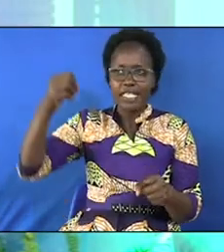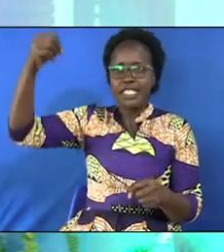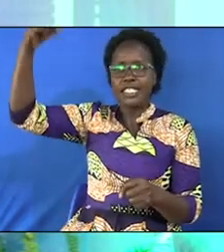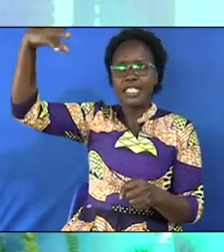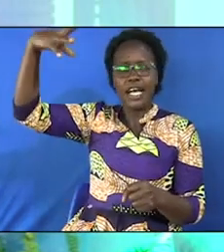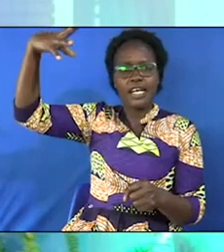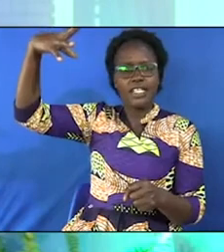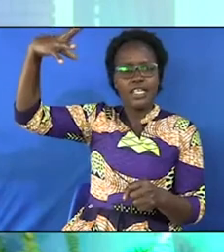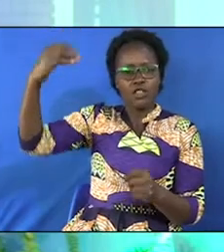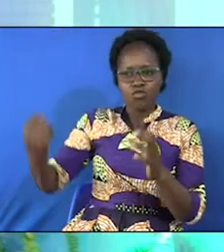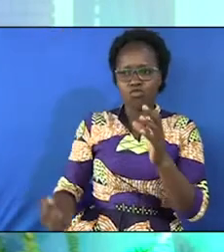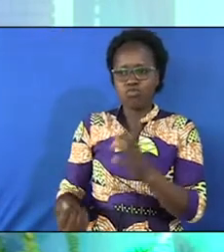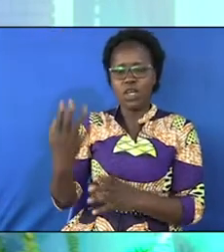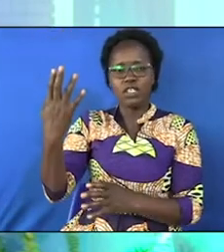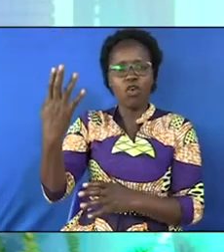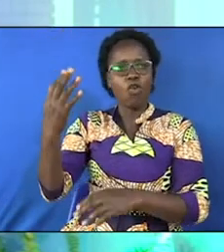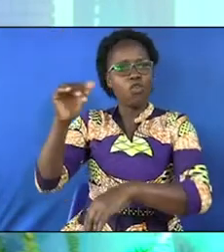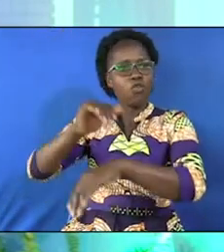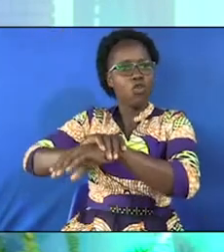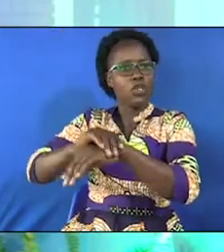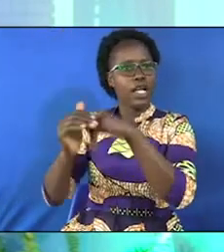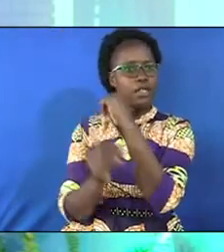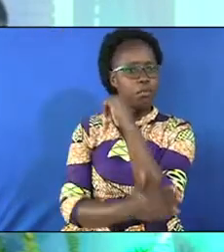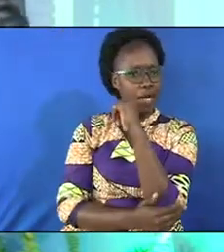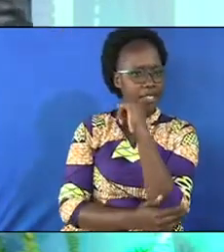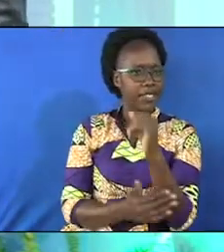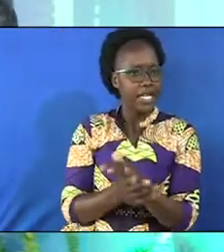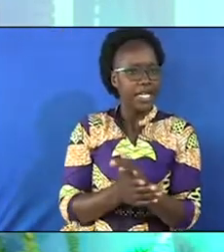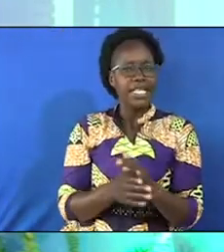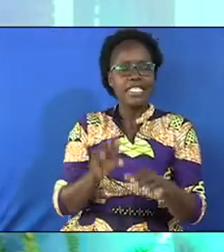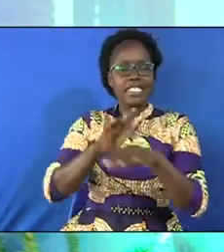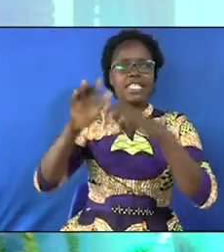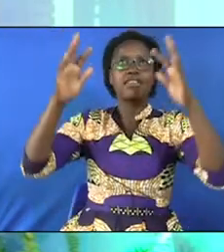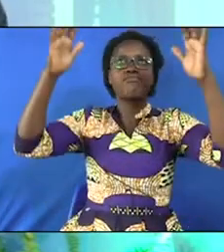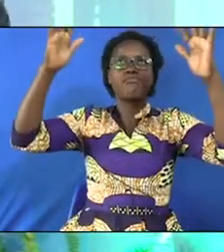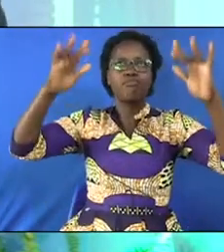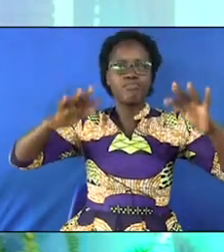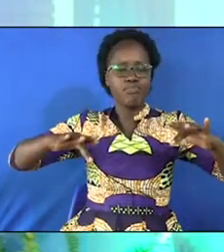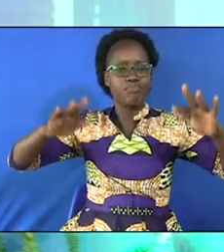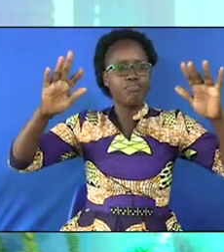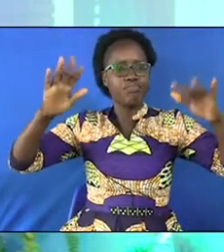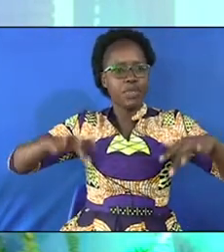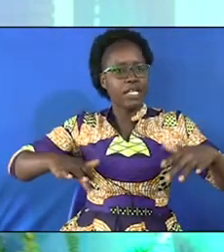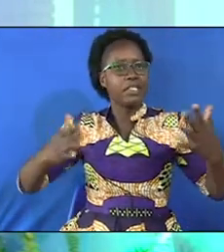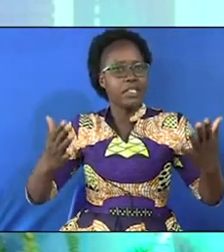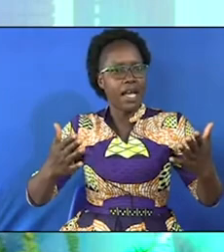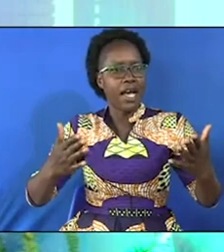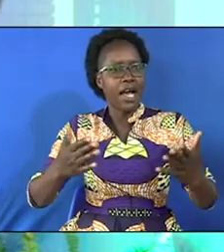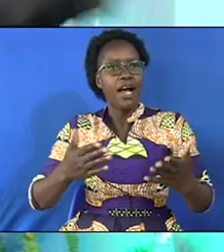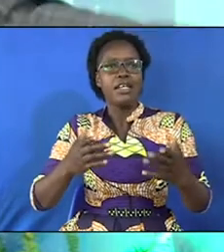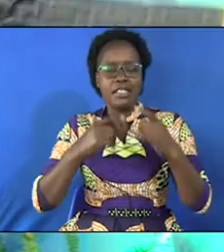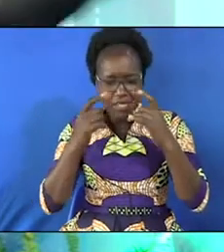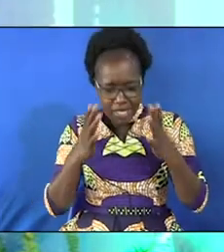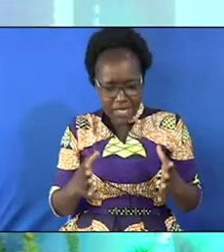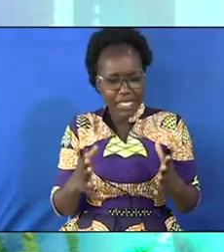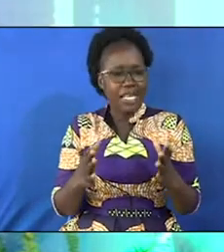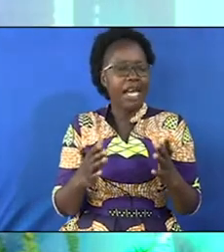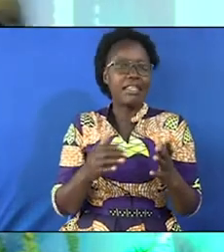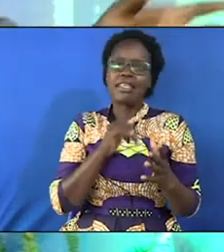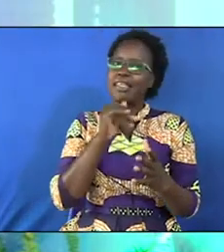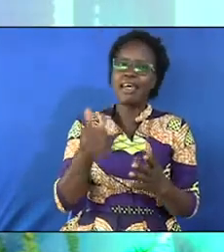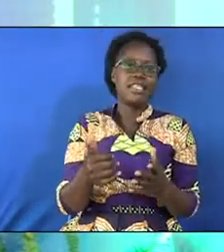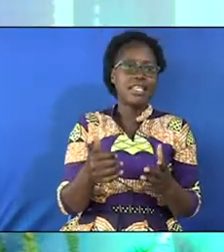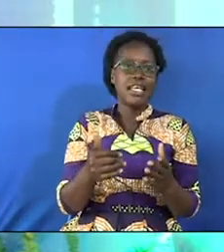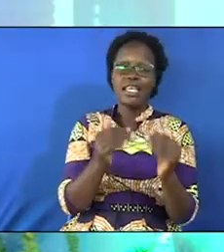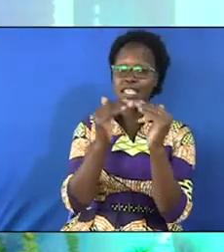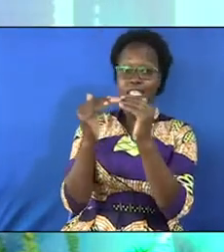on the evil and the good He send us rain upon the just and unjust so God loves us equally